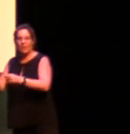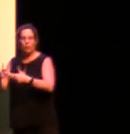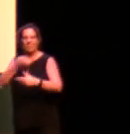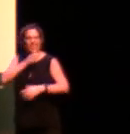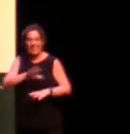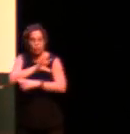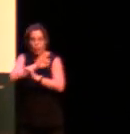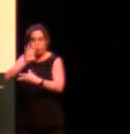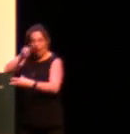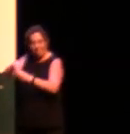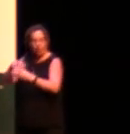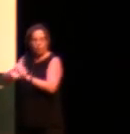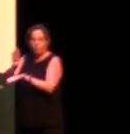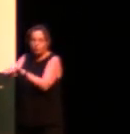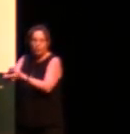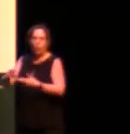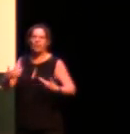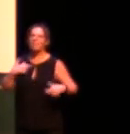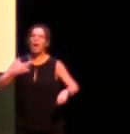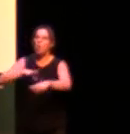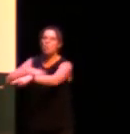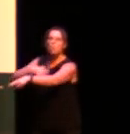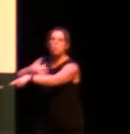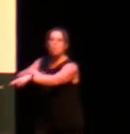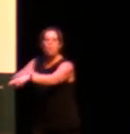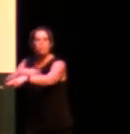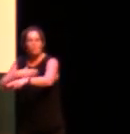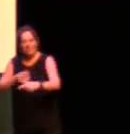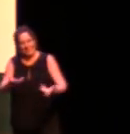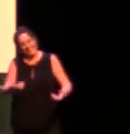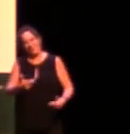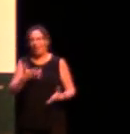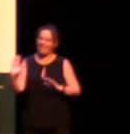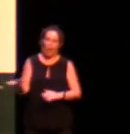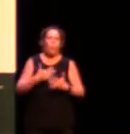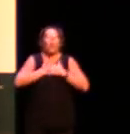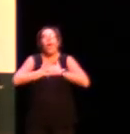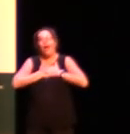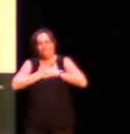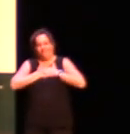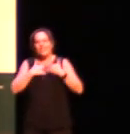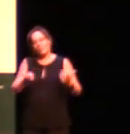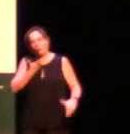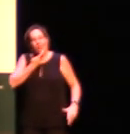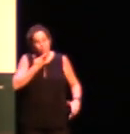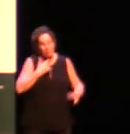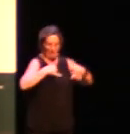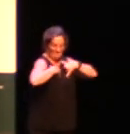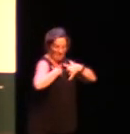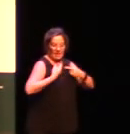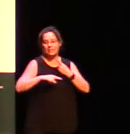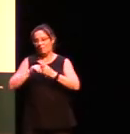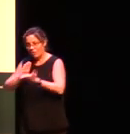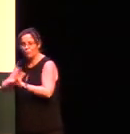wanted backpacks so we actually were going to have some pretend ones just so kids could all have a turn so